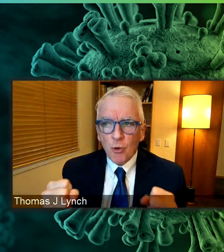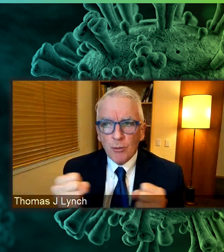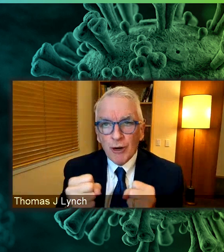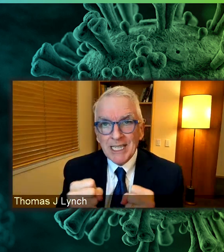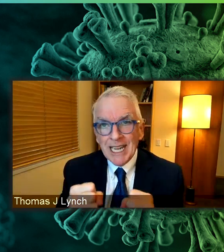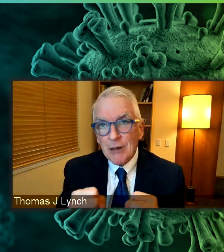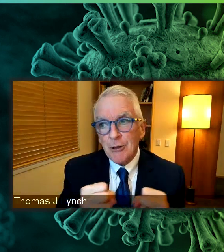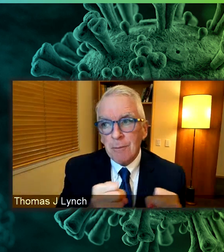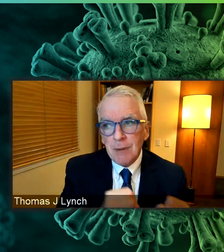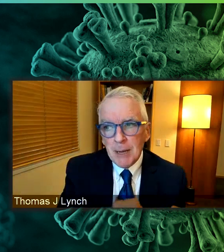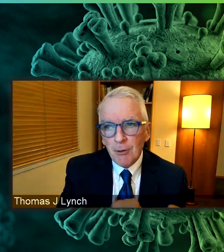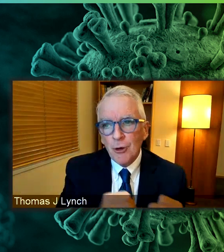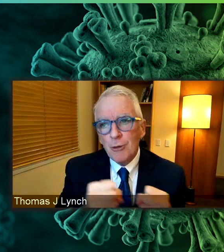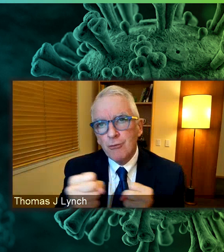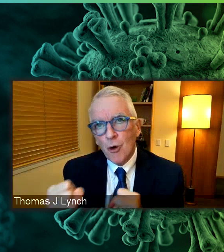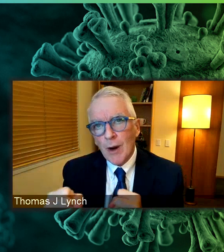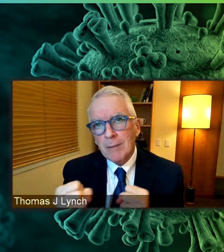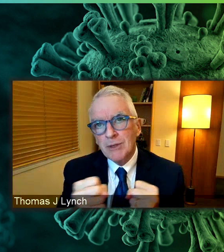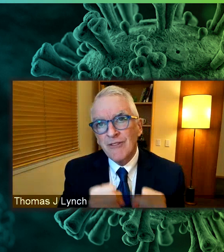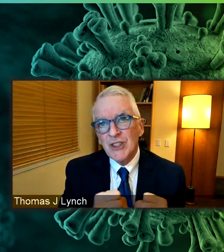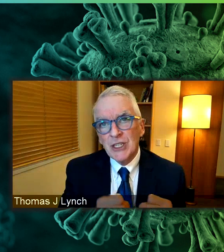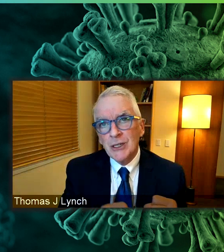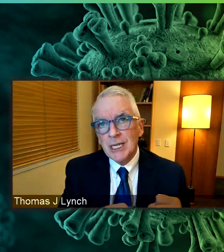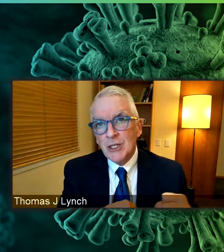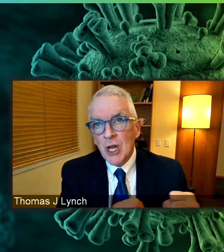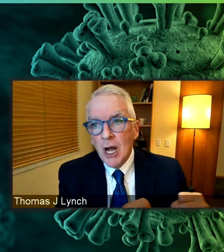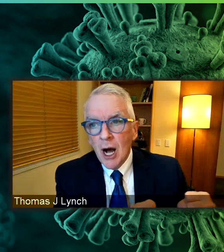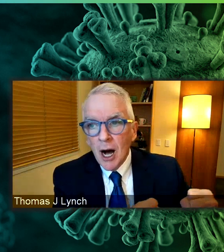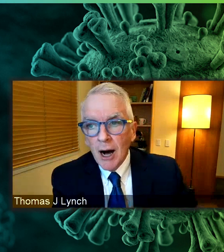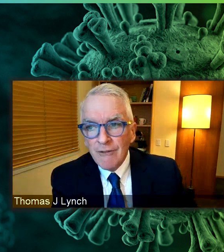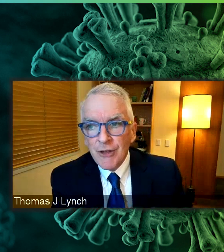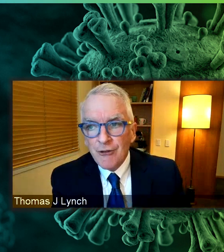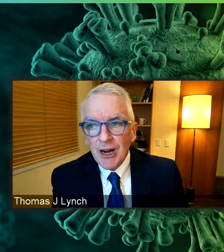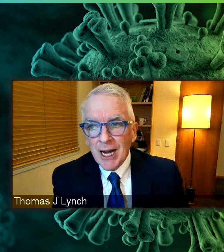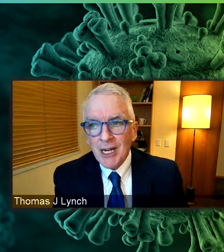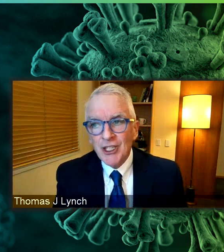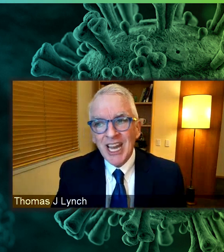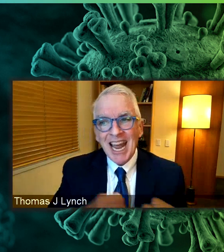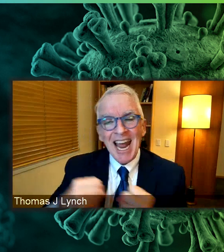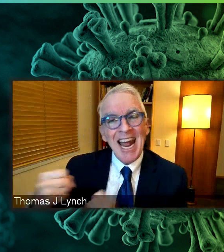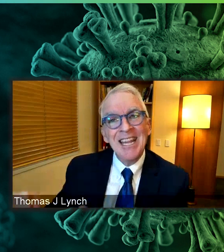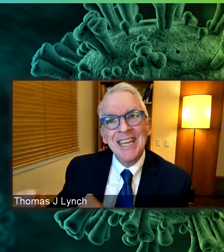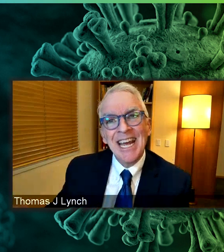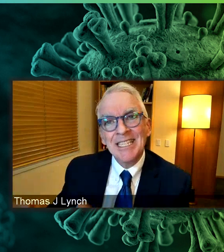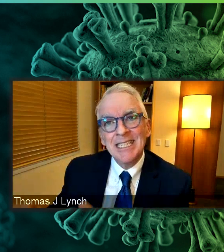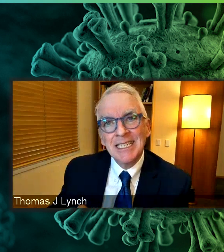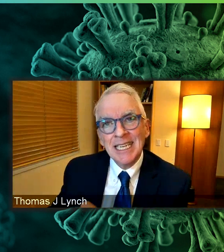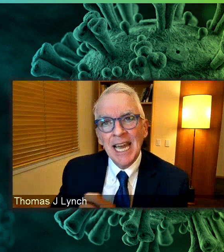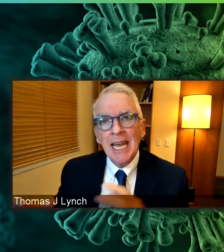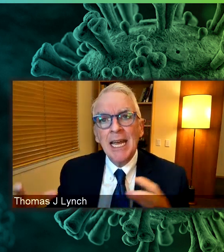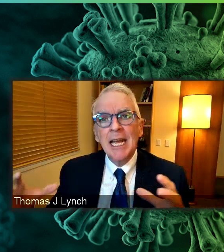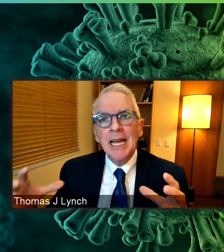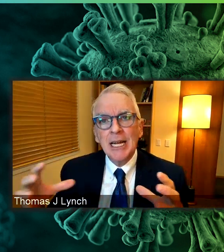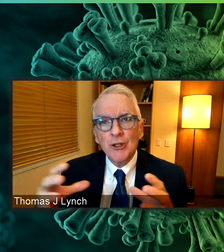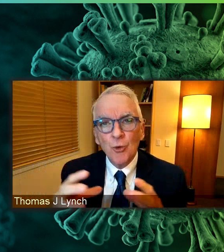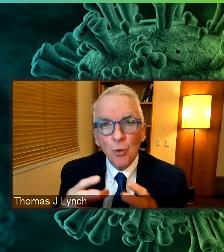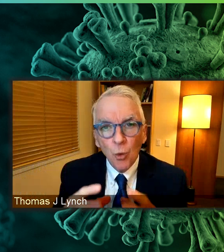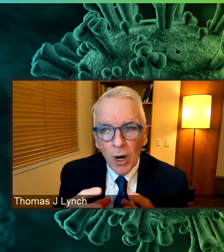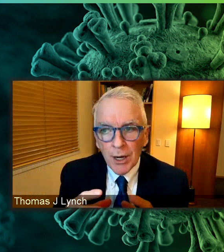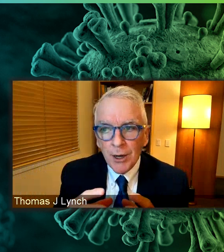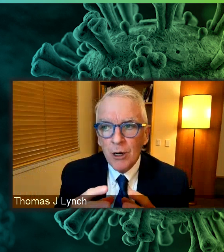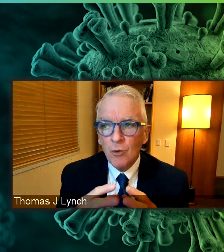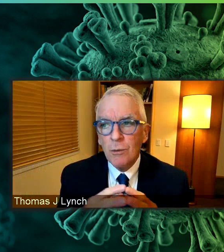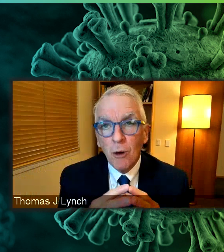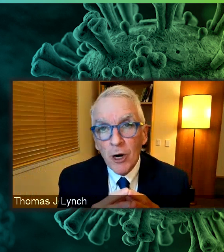will bring together the people, programs, and facilities of the Fred Hutch and the SCCA into